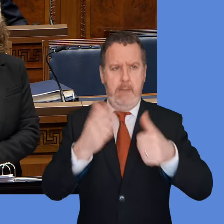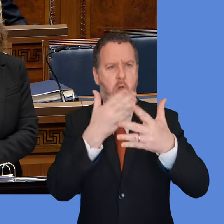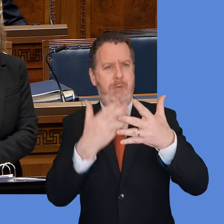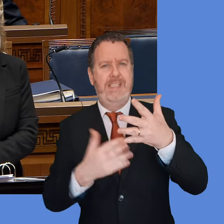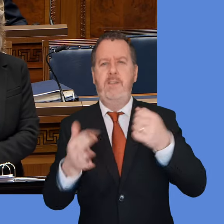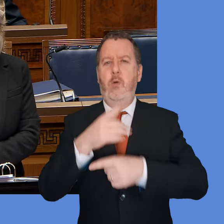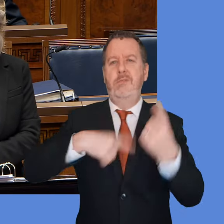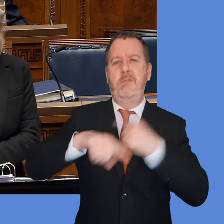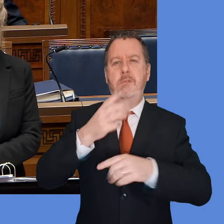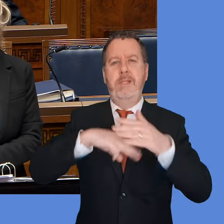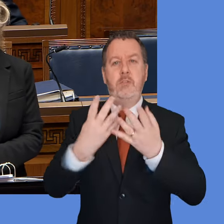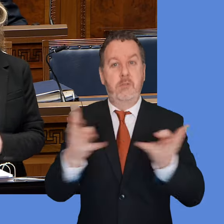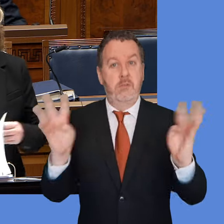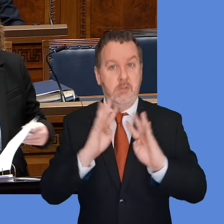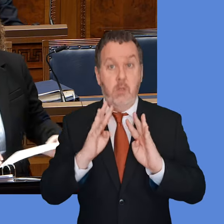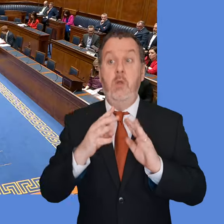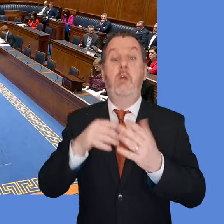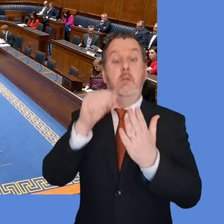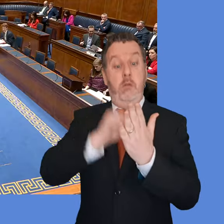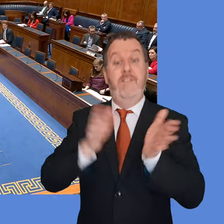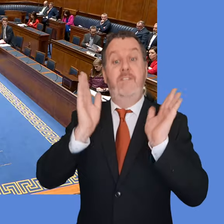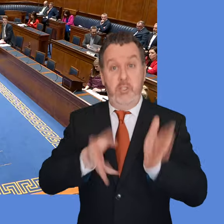and we will, of course, update the Assembly in due course.